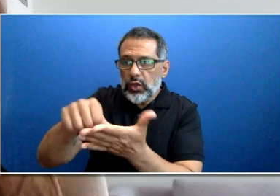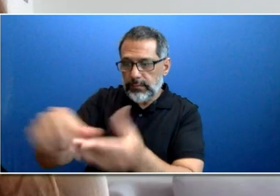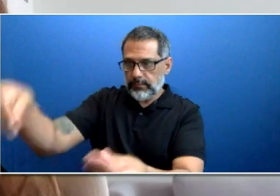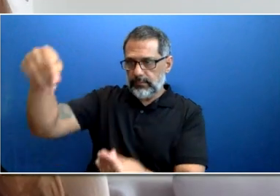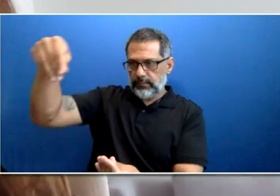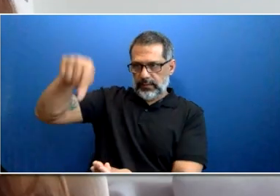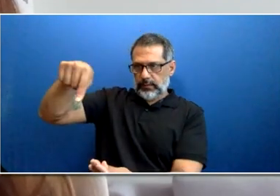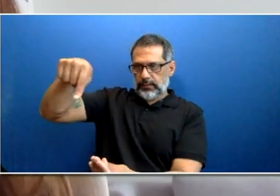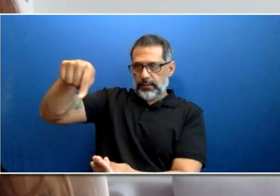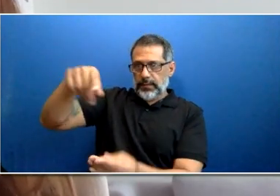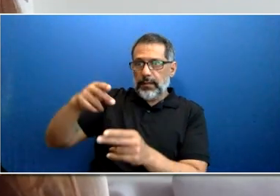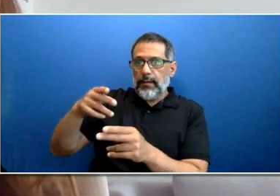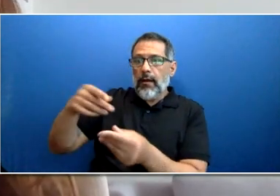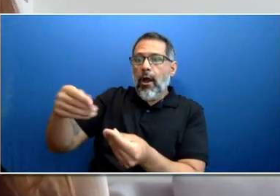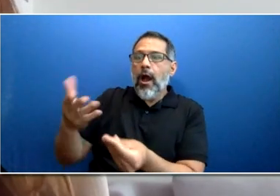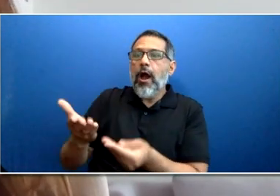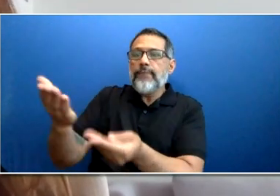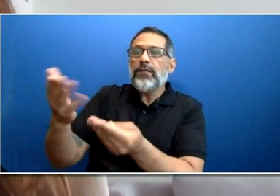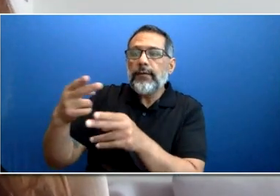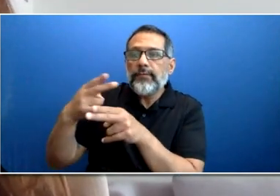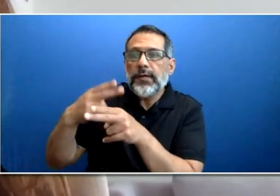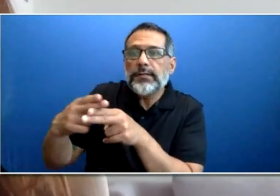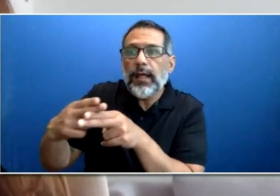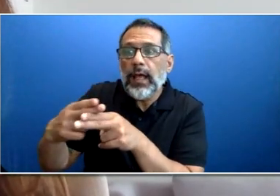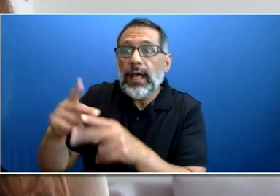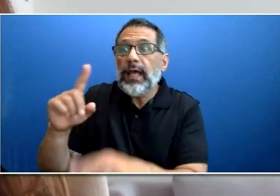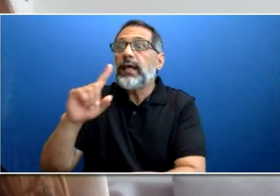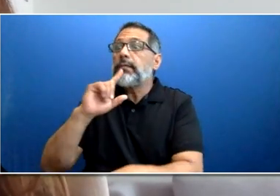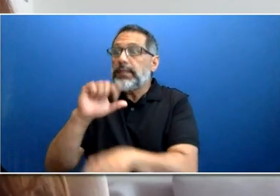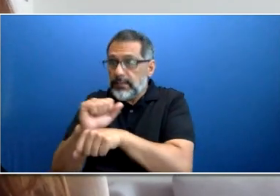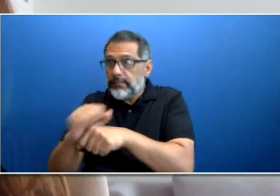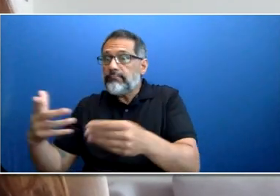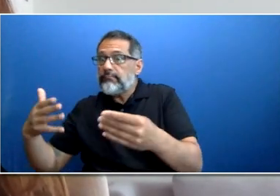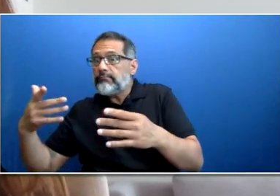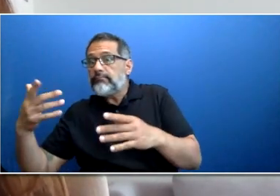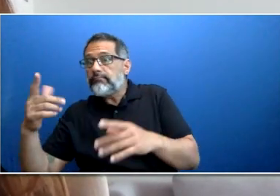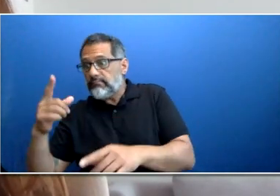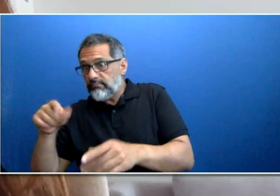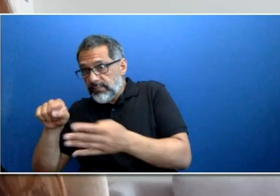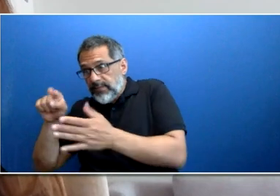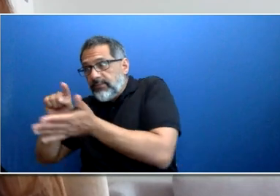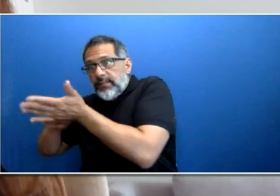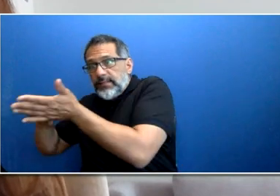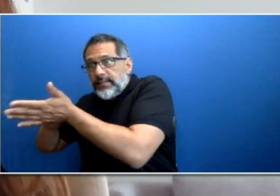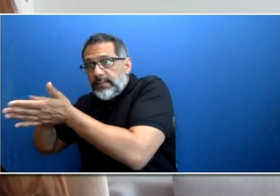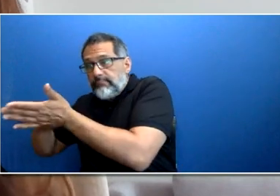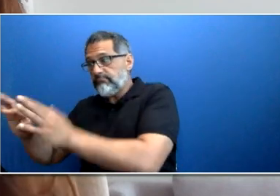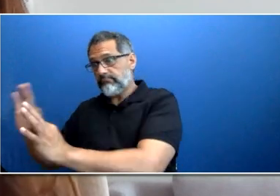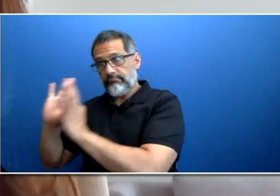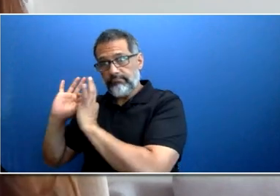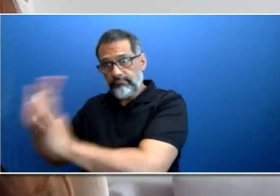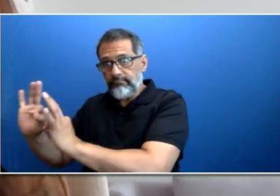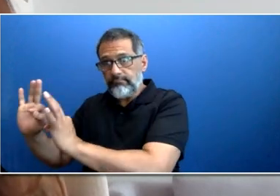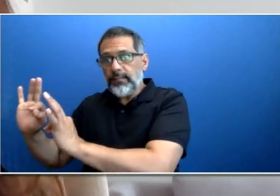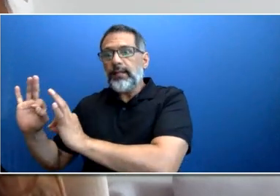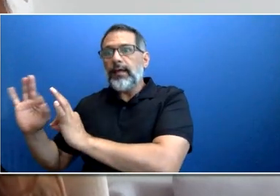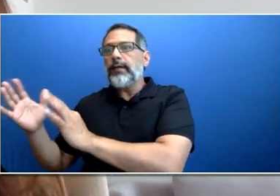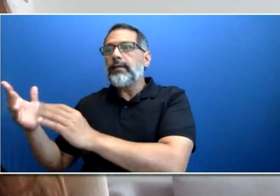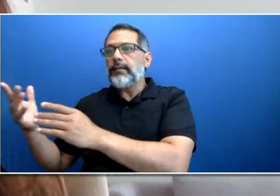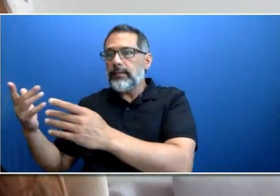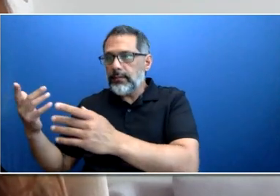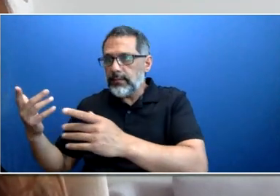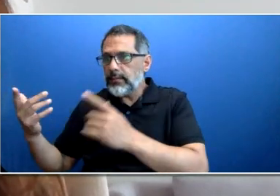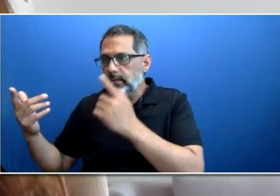criminal background check. Further information on the details and evaluation of your results are provided at that time.